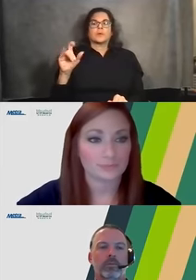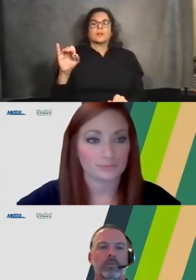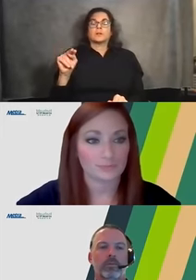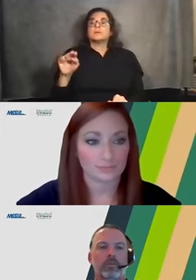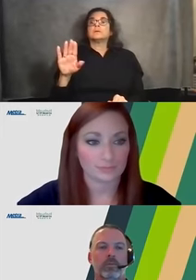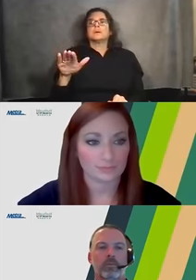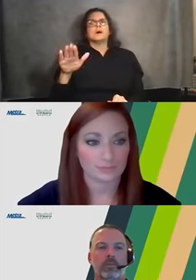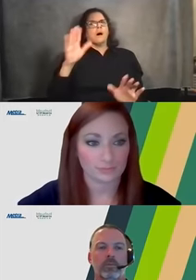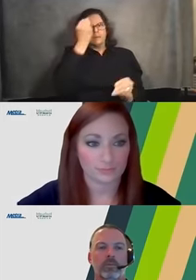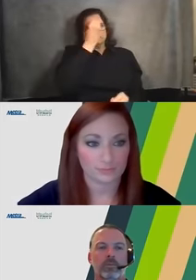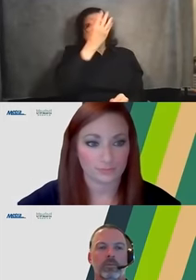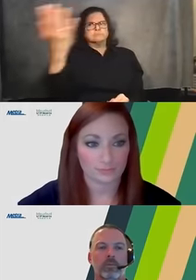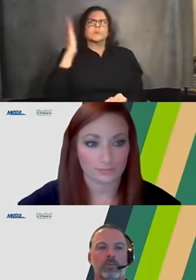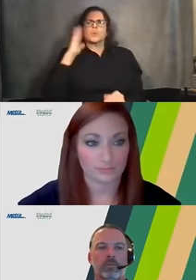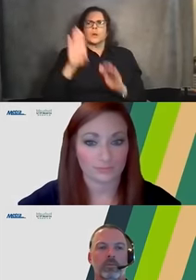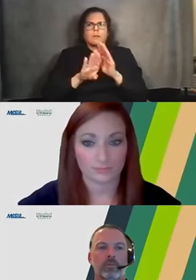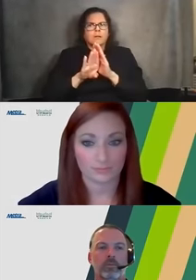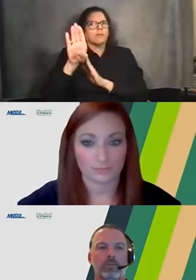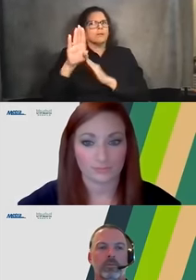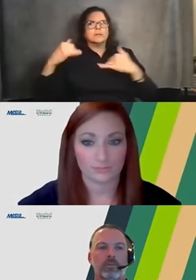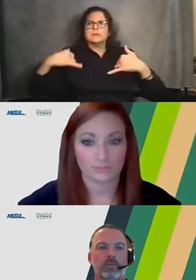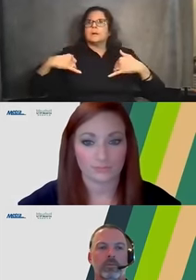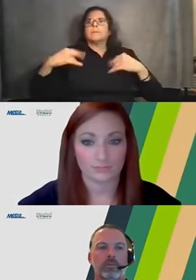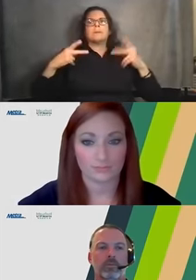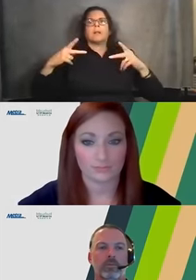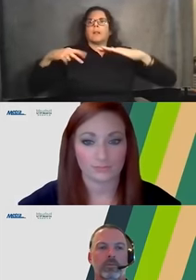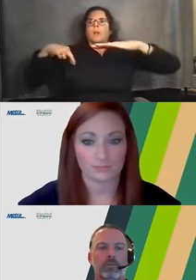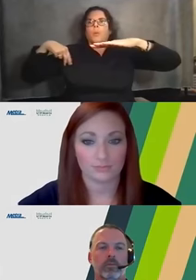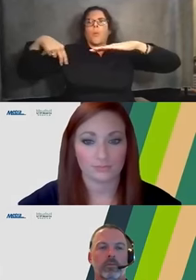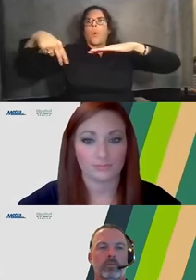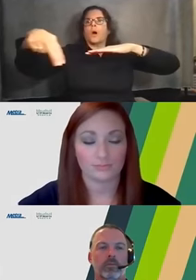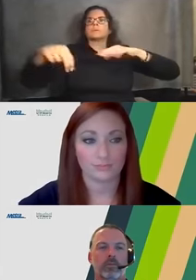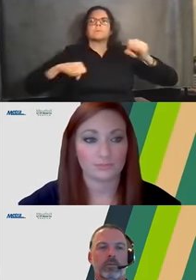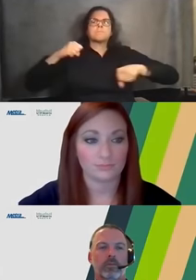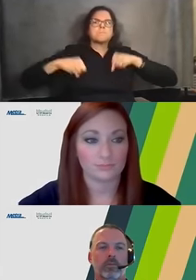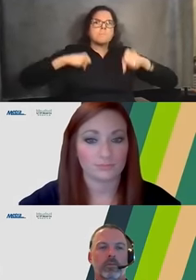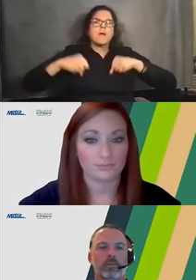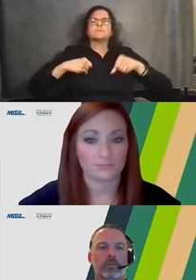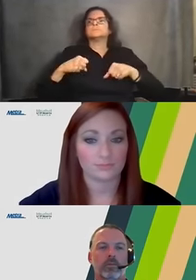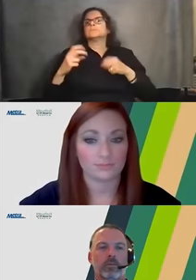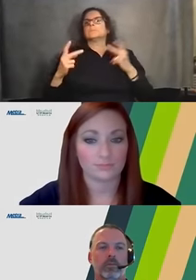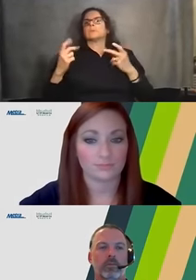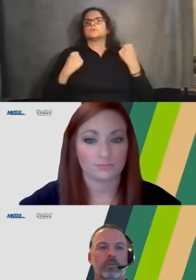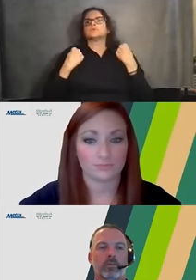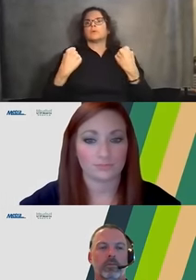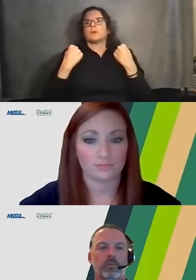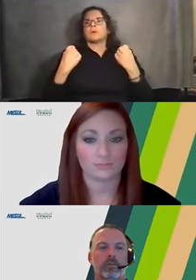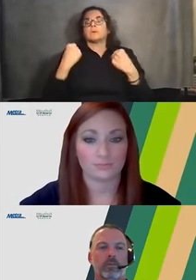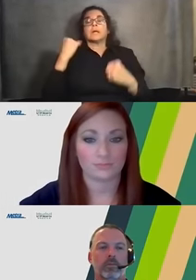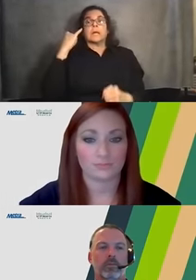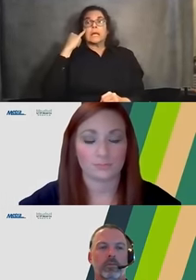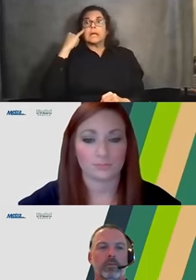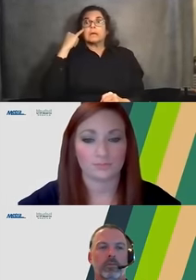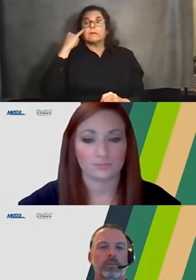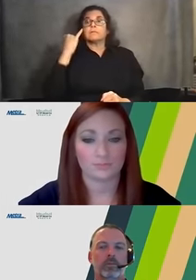plan developed for maintaining access for pedestrians, bicyclists, and road users when any street would be required to be